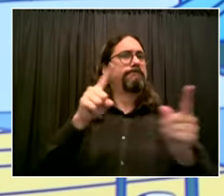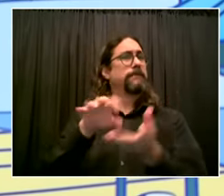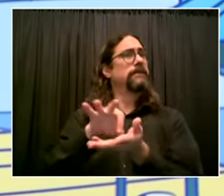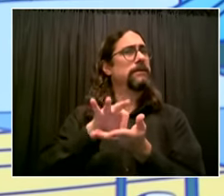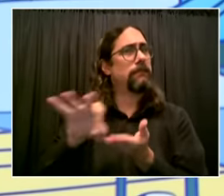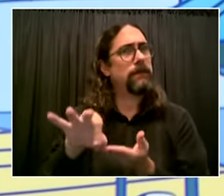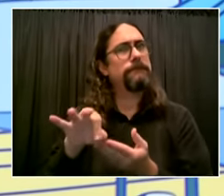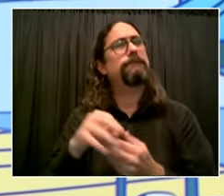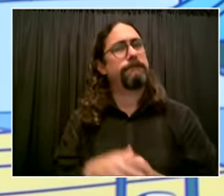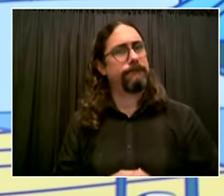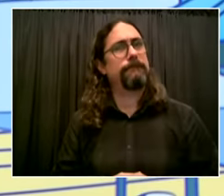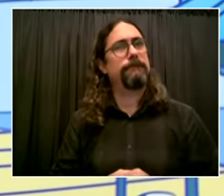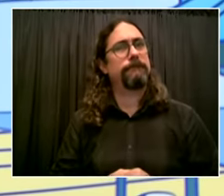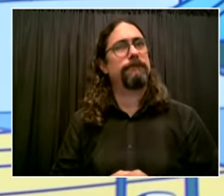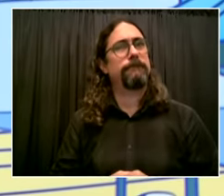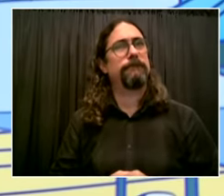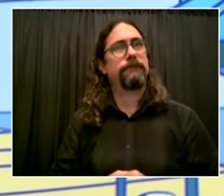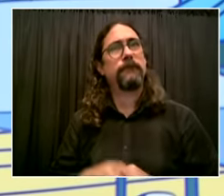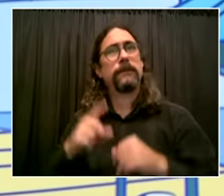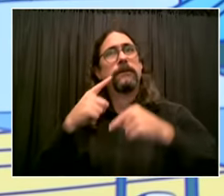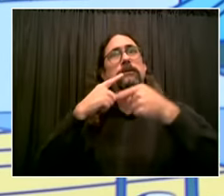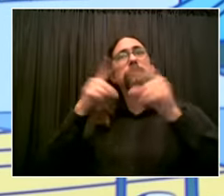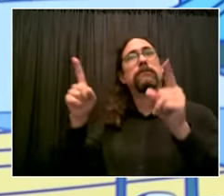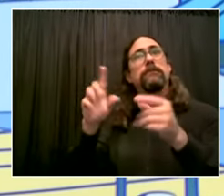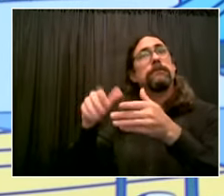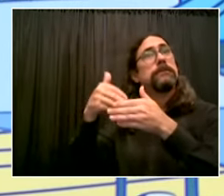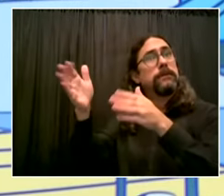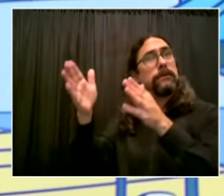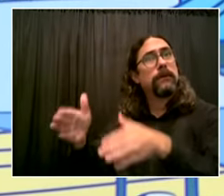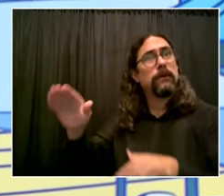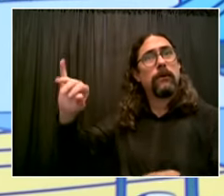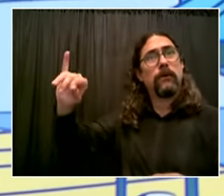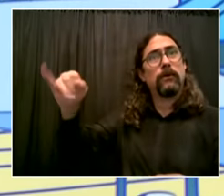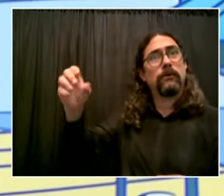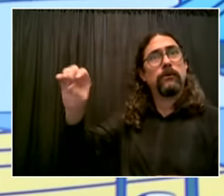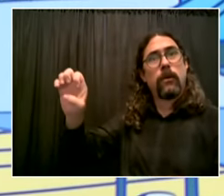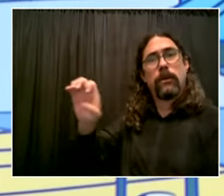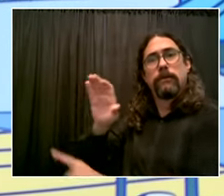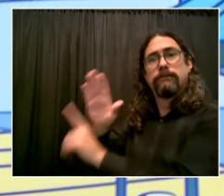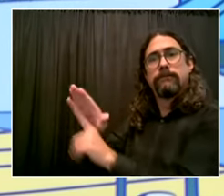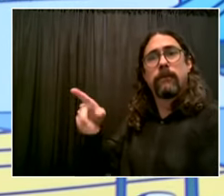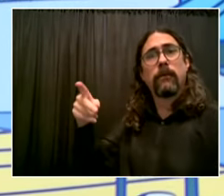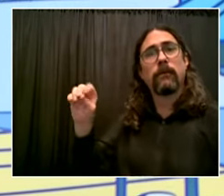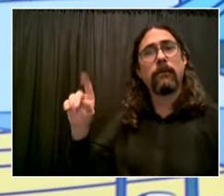joe mr mayor hey man how you doing not too bad how about you good